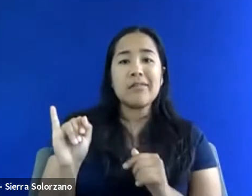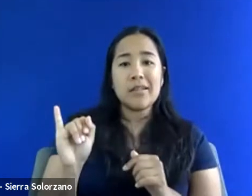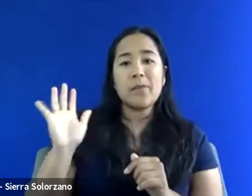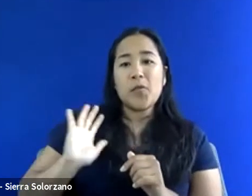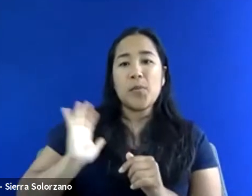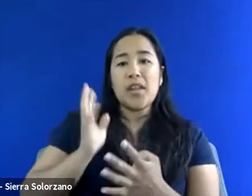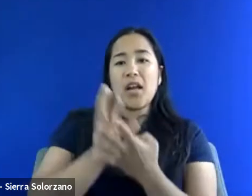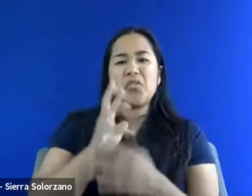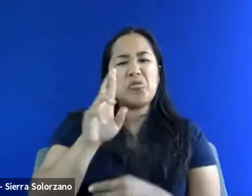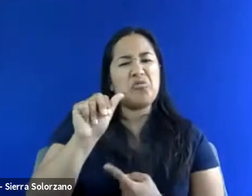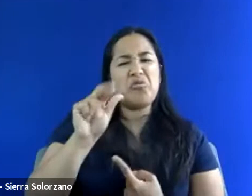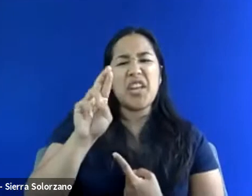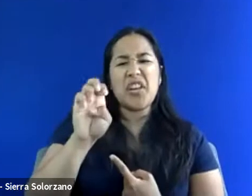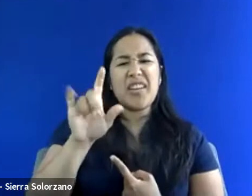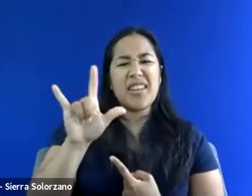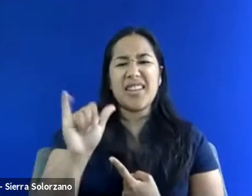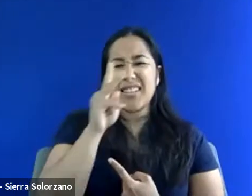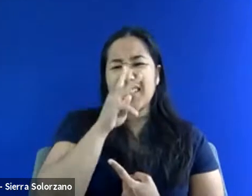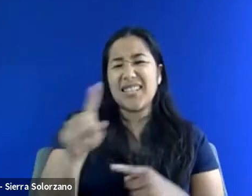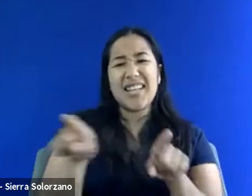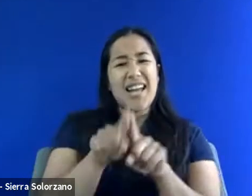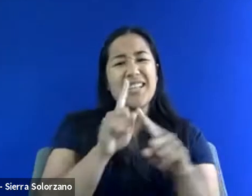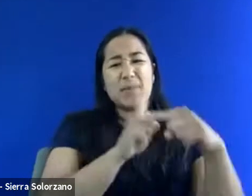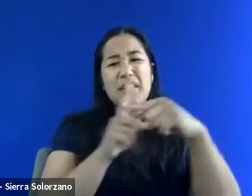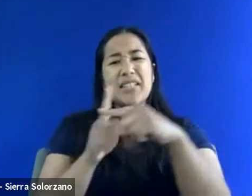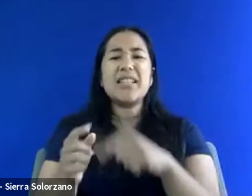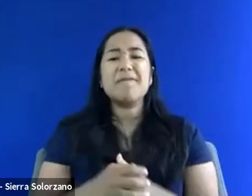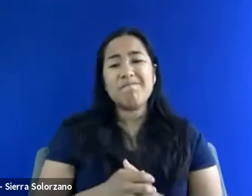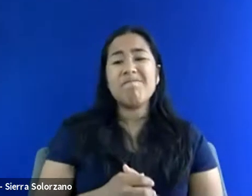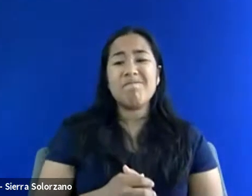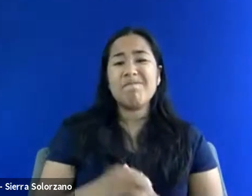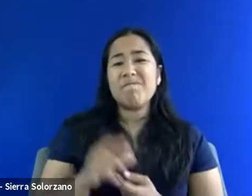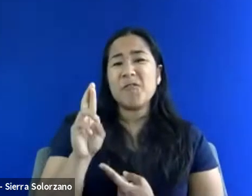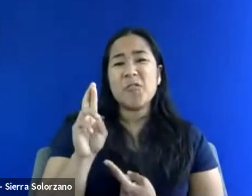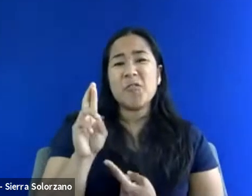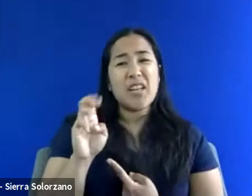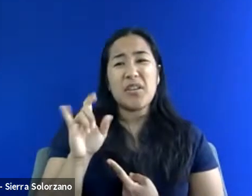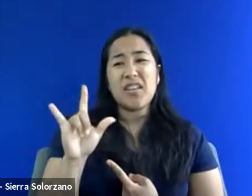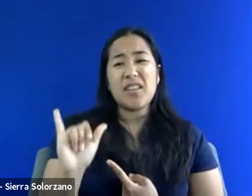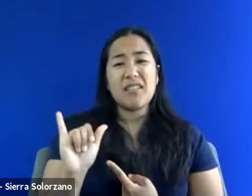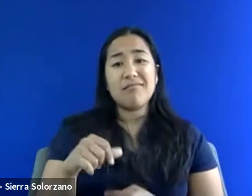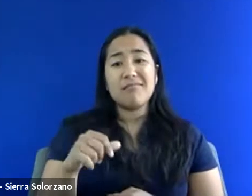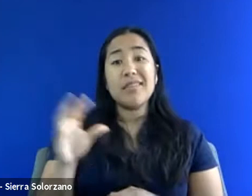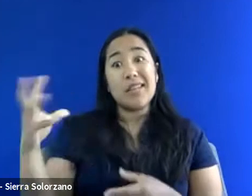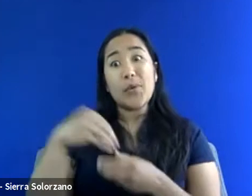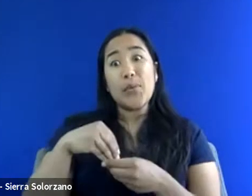is rarely seen as a positive in most social situations, including the classroom.